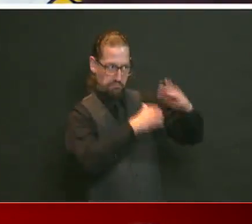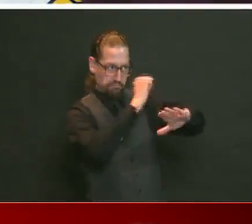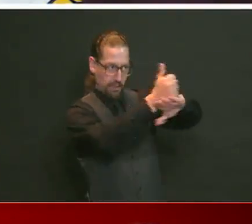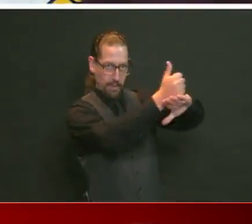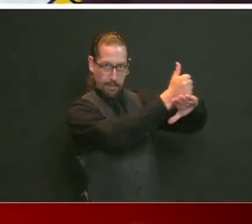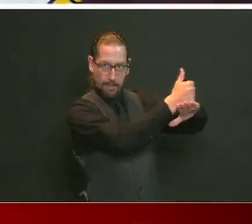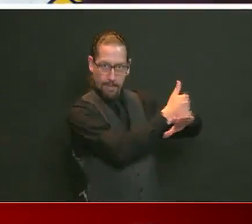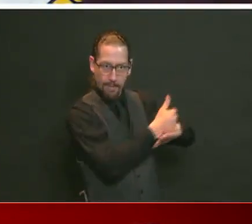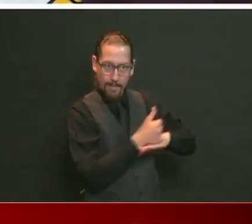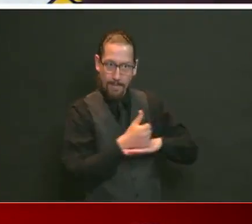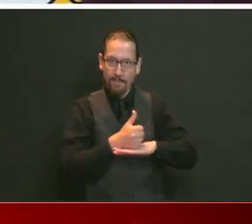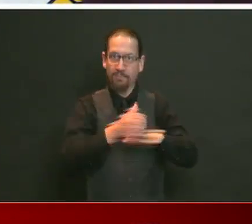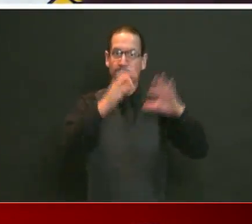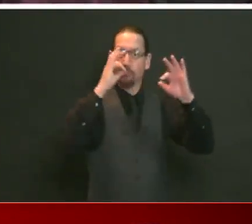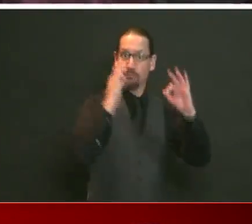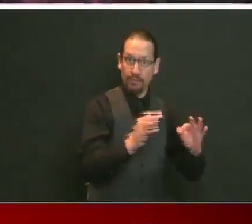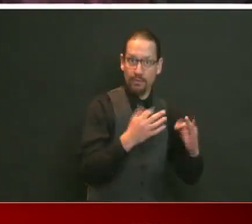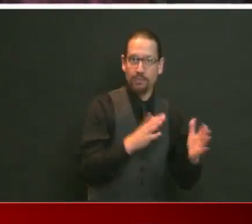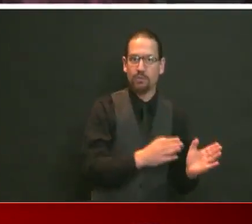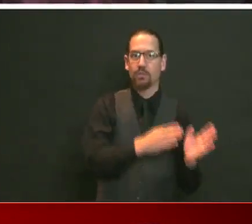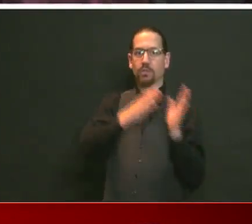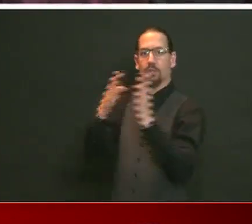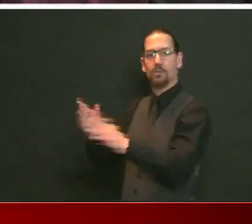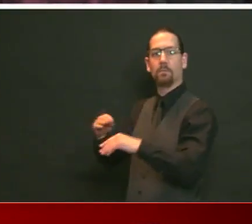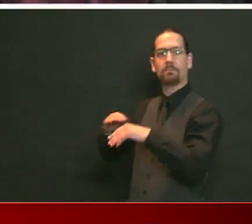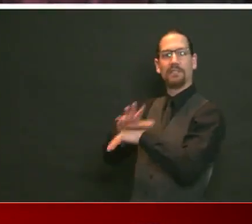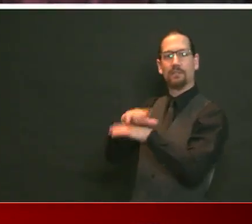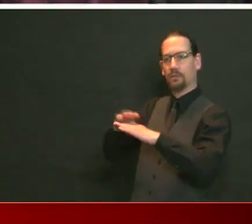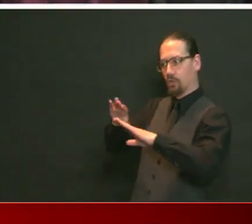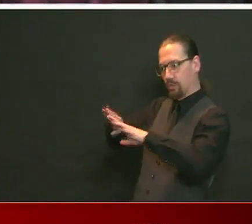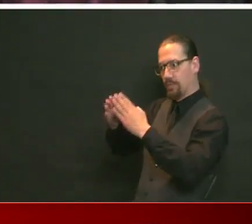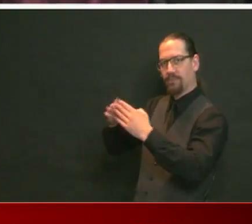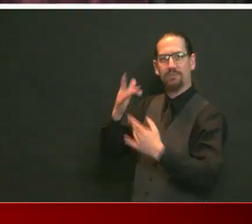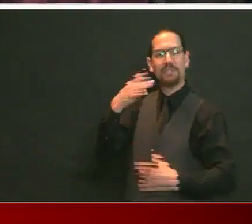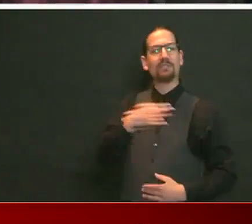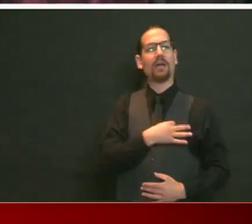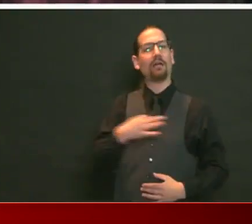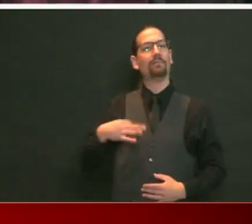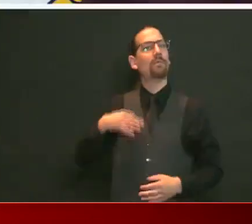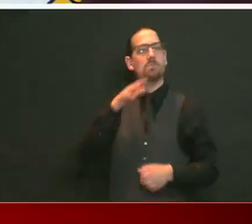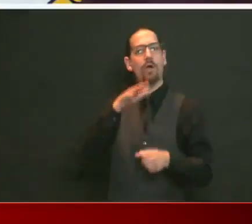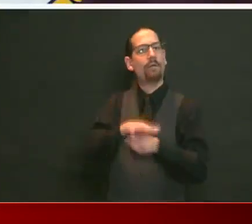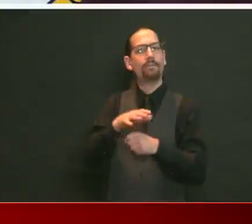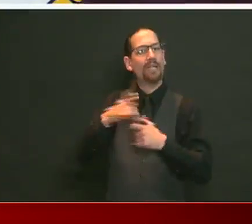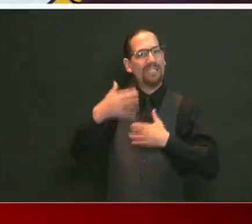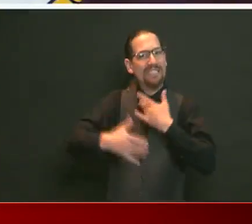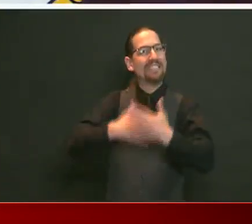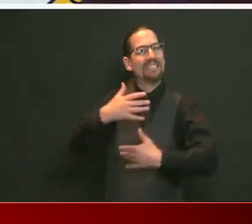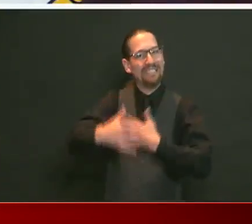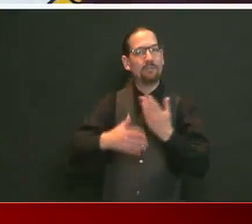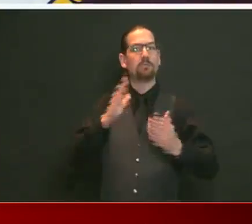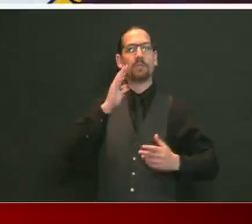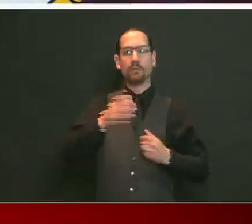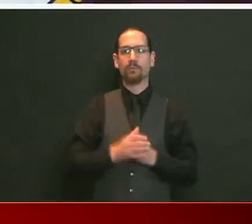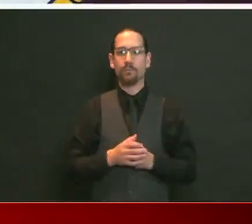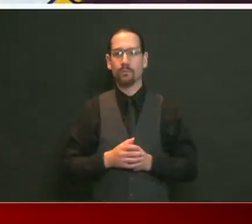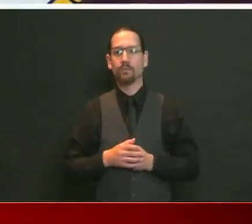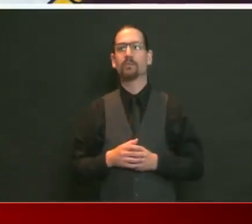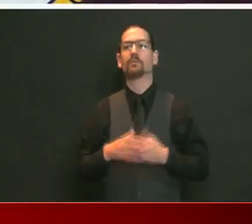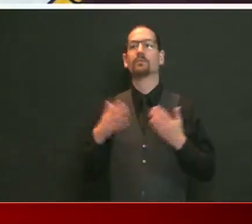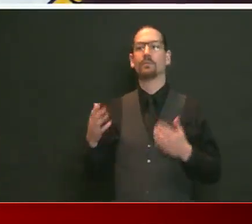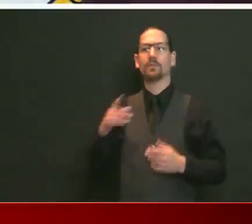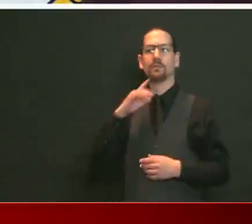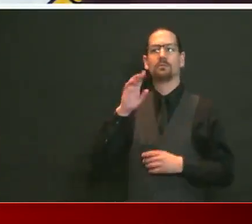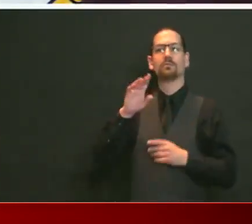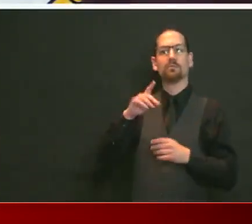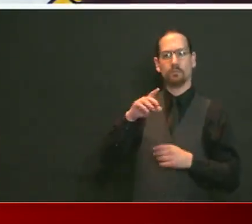So, that's how we came up with that. Just a follow-up on the beaches? The East Matunik has a small parking lot, actually. So,